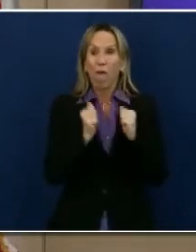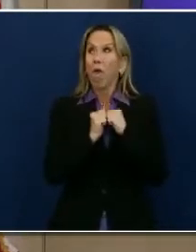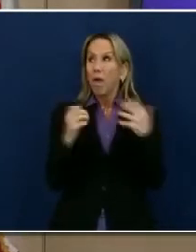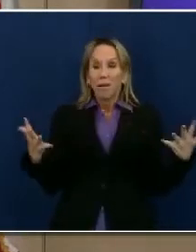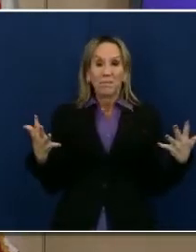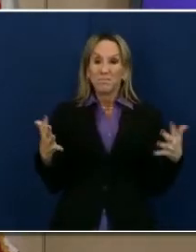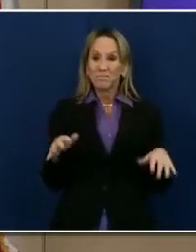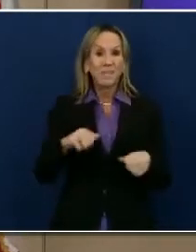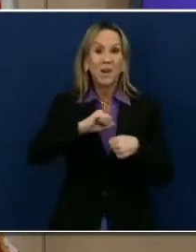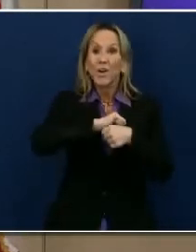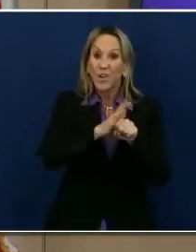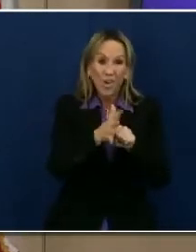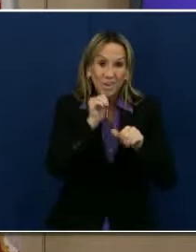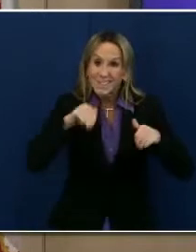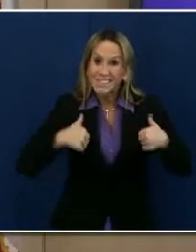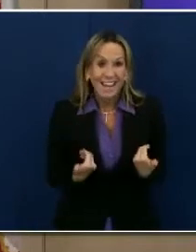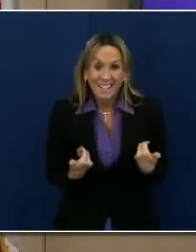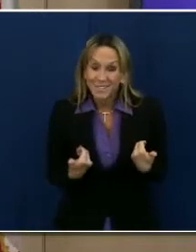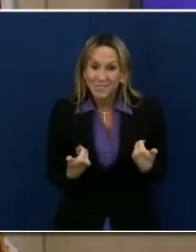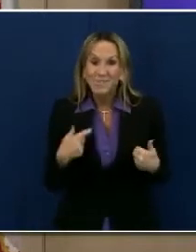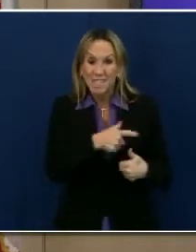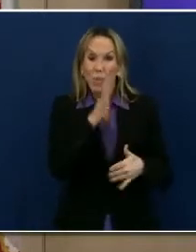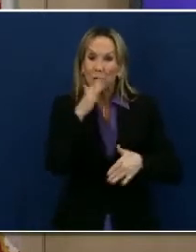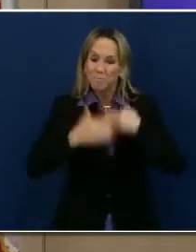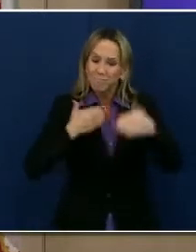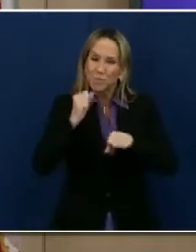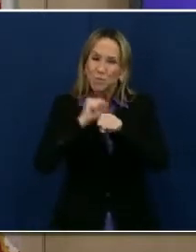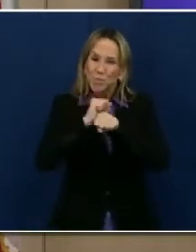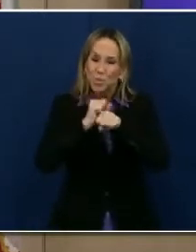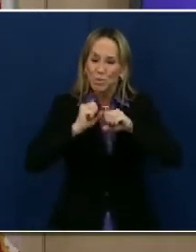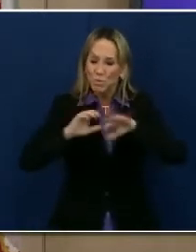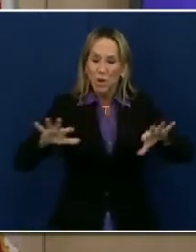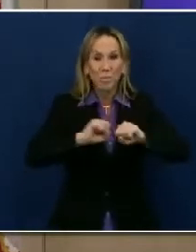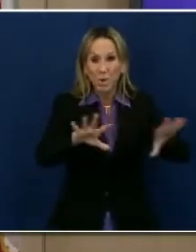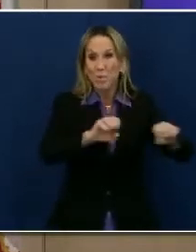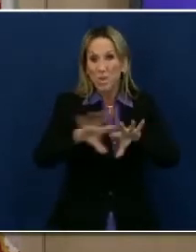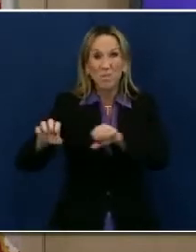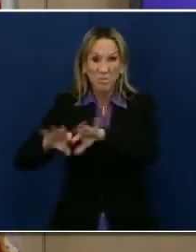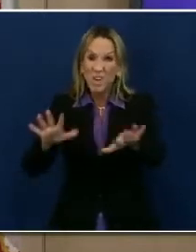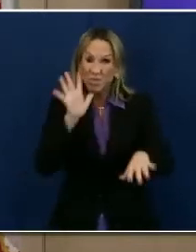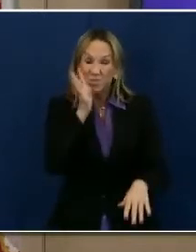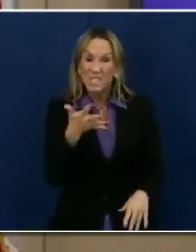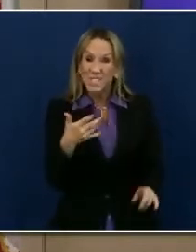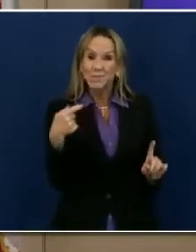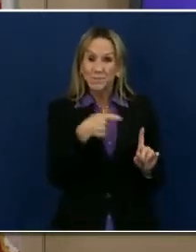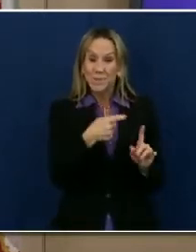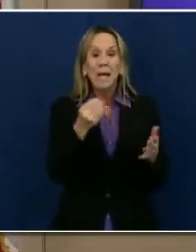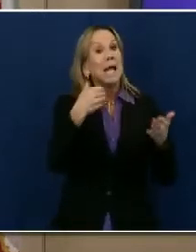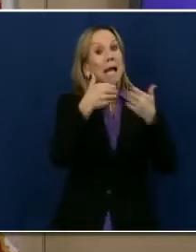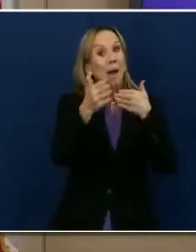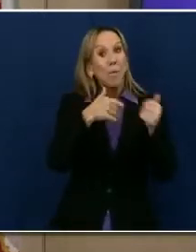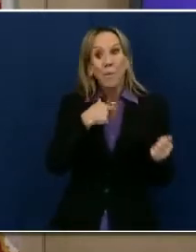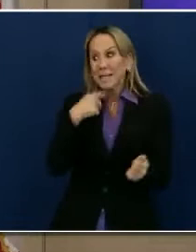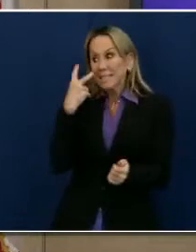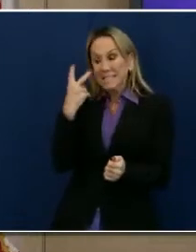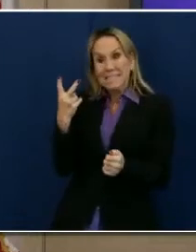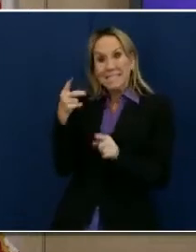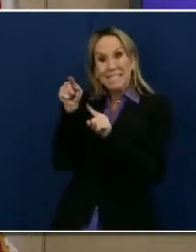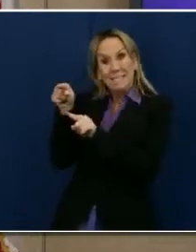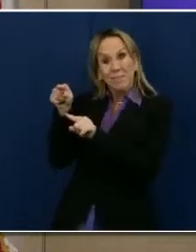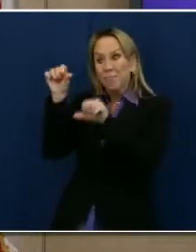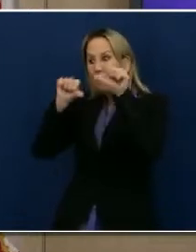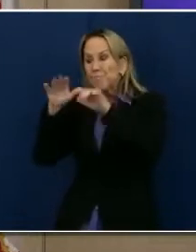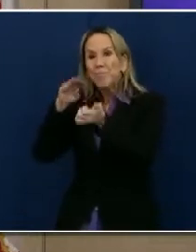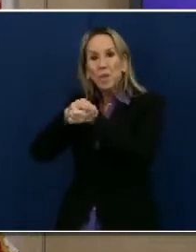to spread. And although we do have encouraging news on the prospects for a vaccine and what may be coming, the reality is we still have to get